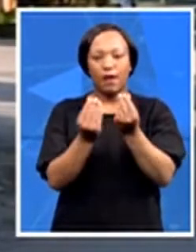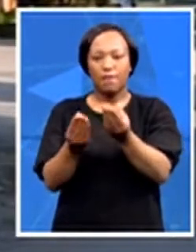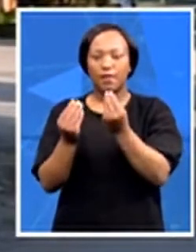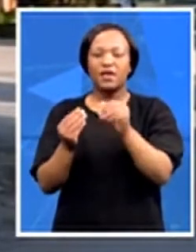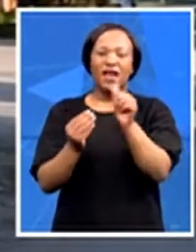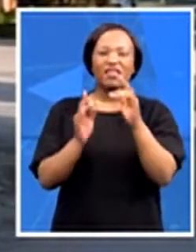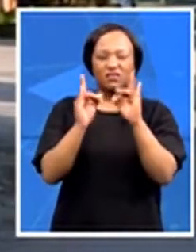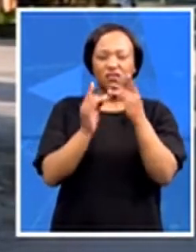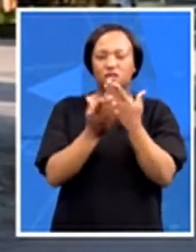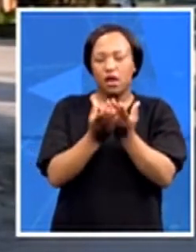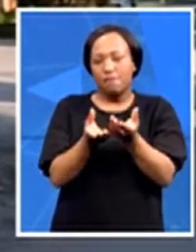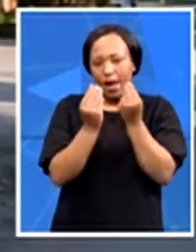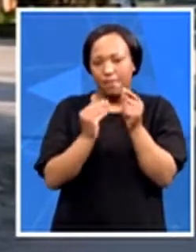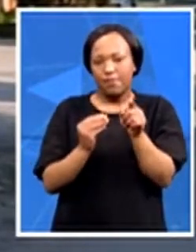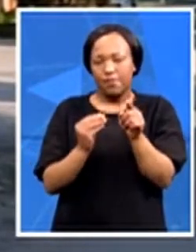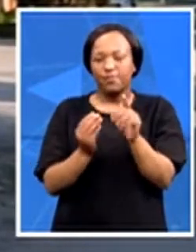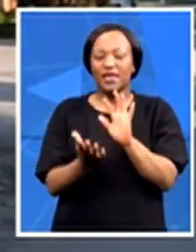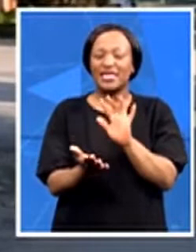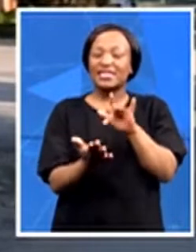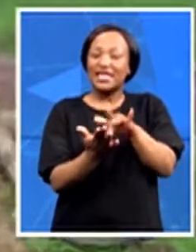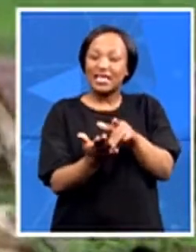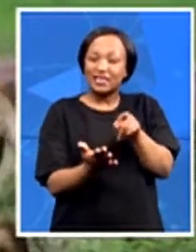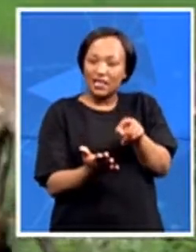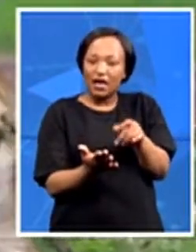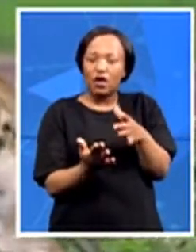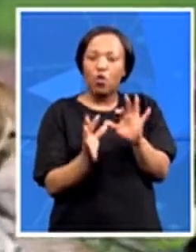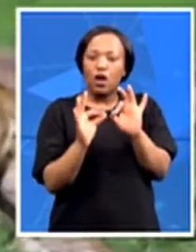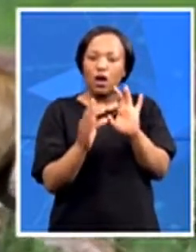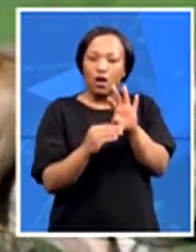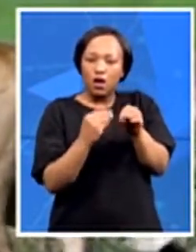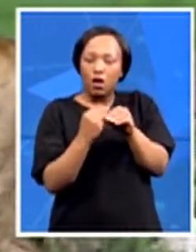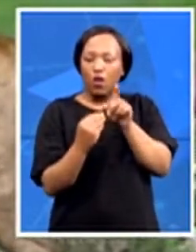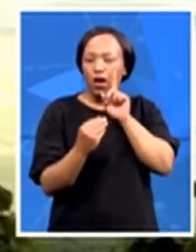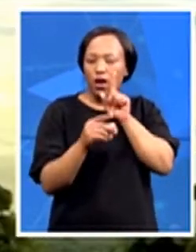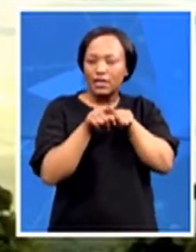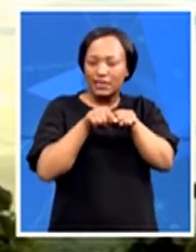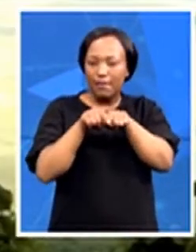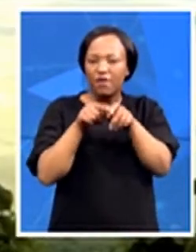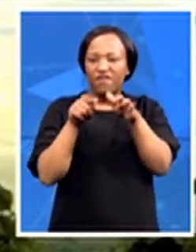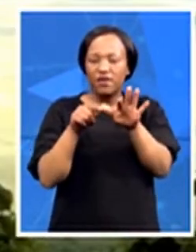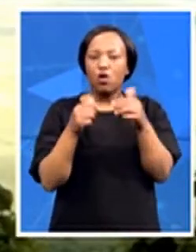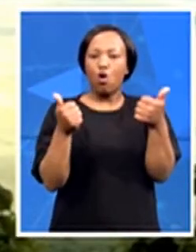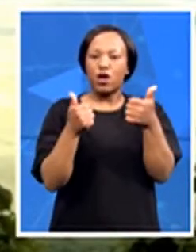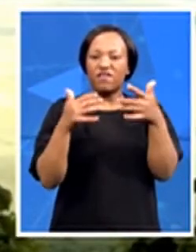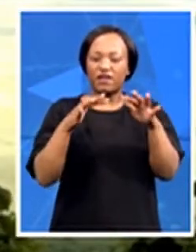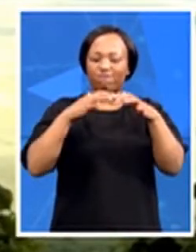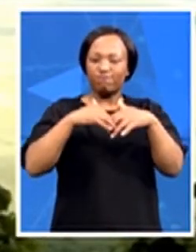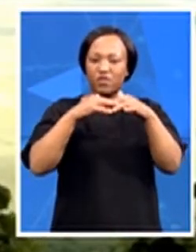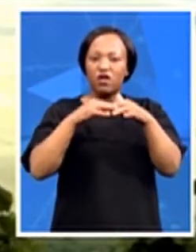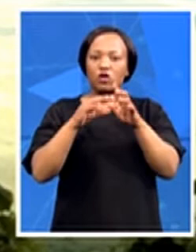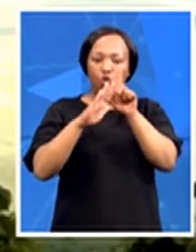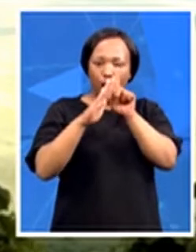in addition to COVID-19 sample collection centers that were already in place at entry and exit points in some of the country's national parks.